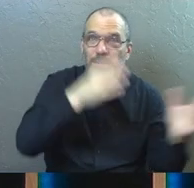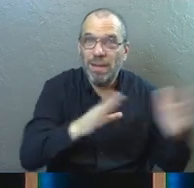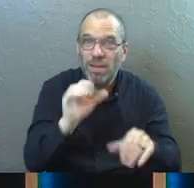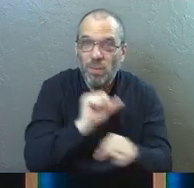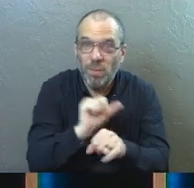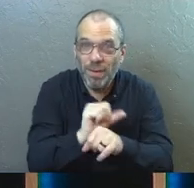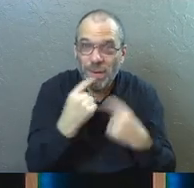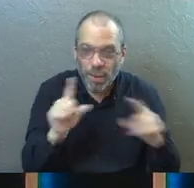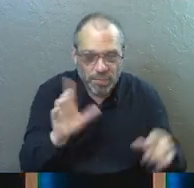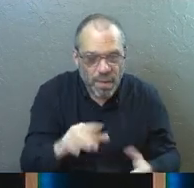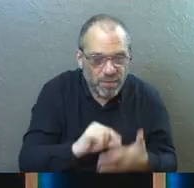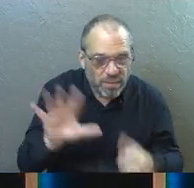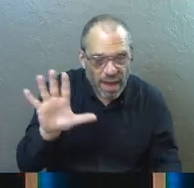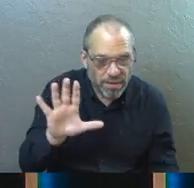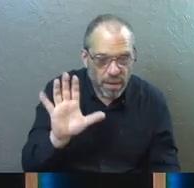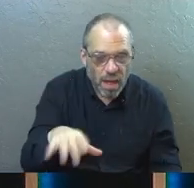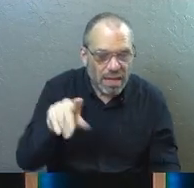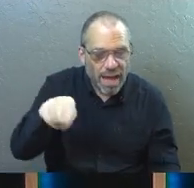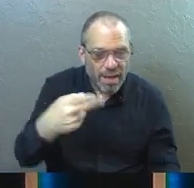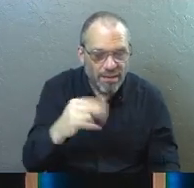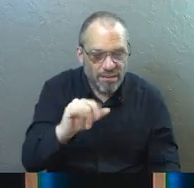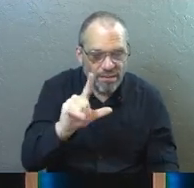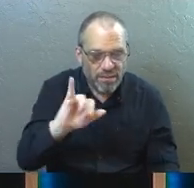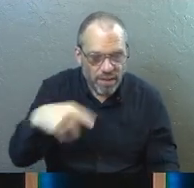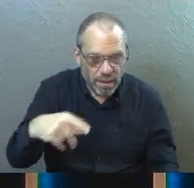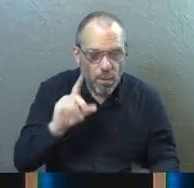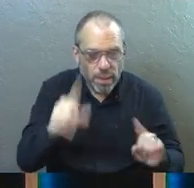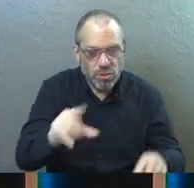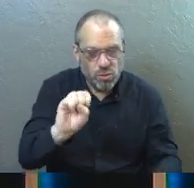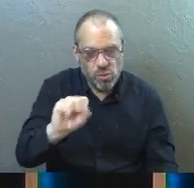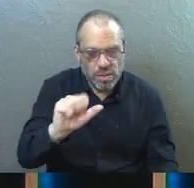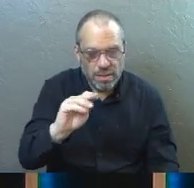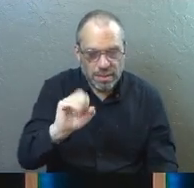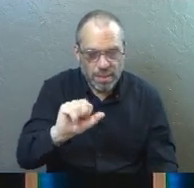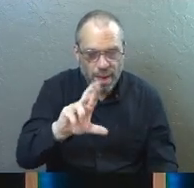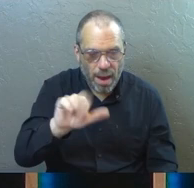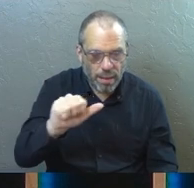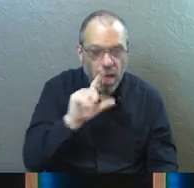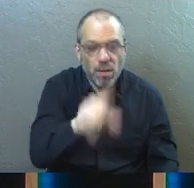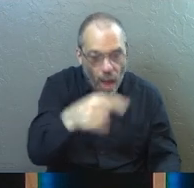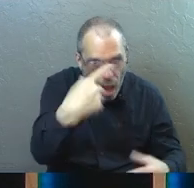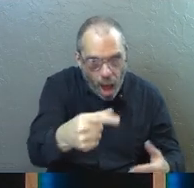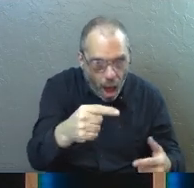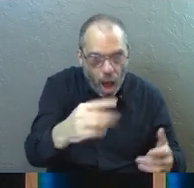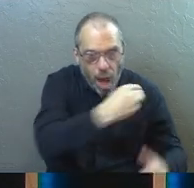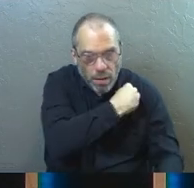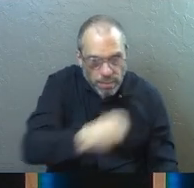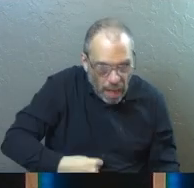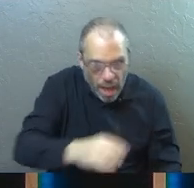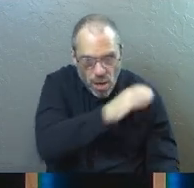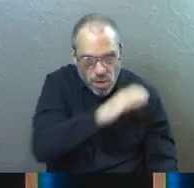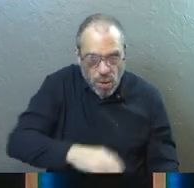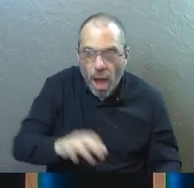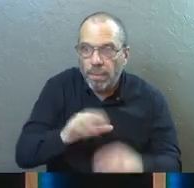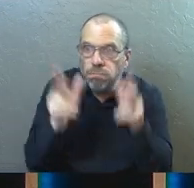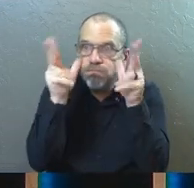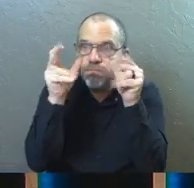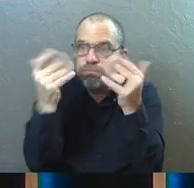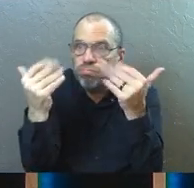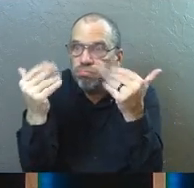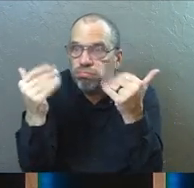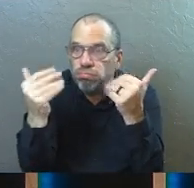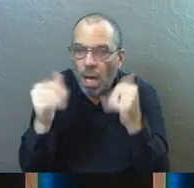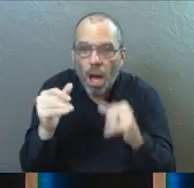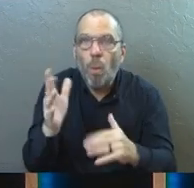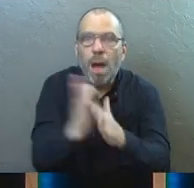is working. Verse five, Philip, for example, went to the city of Samaria and he told the people there about the Messiah and crowds listened intently to